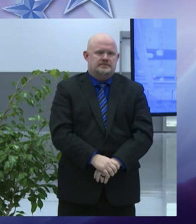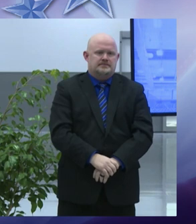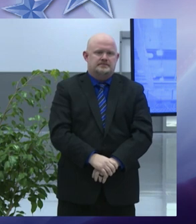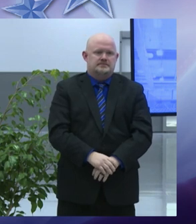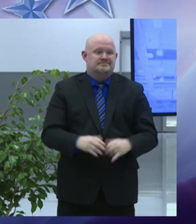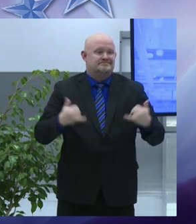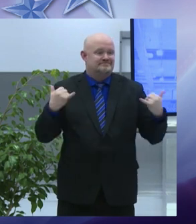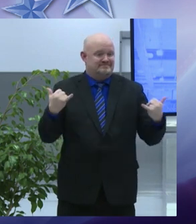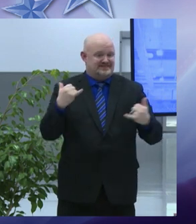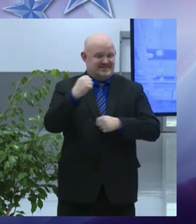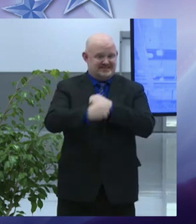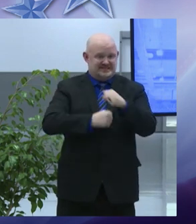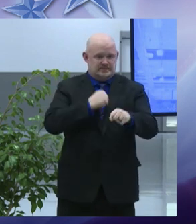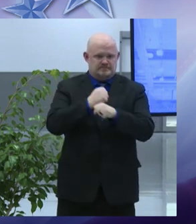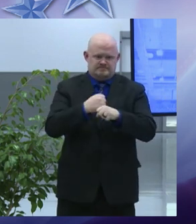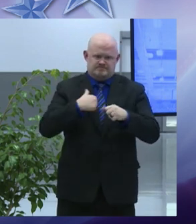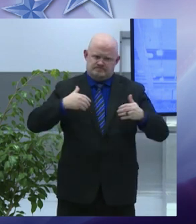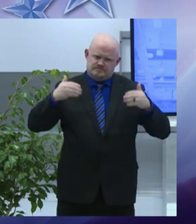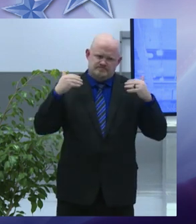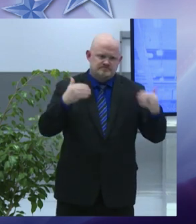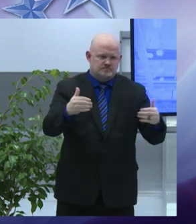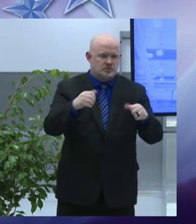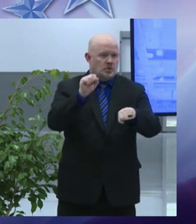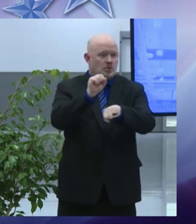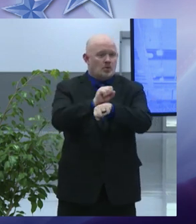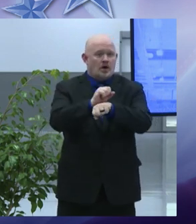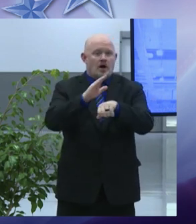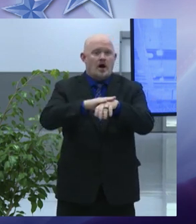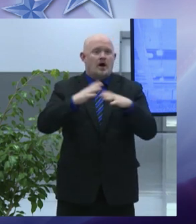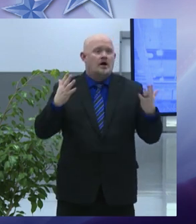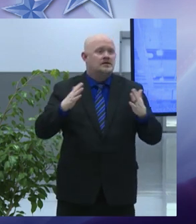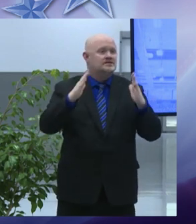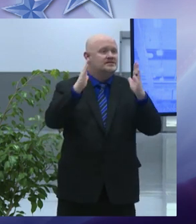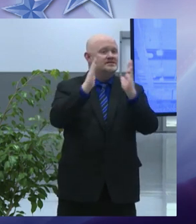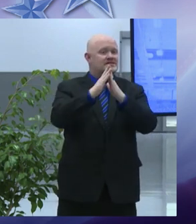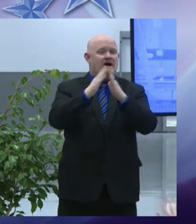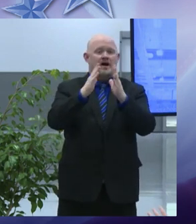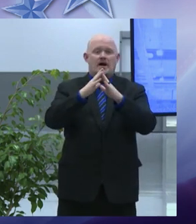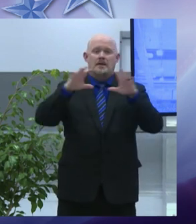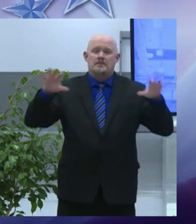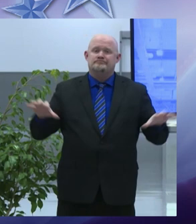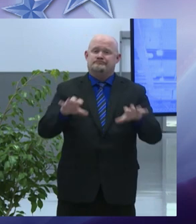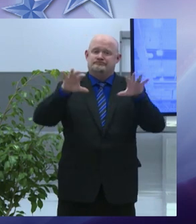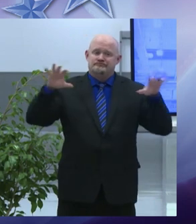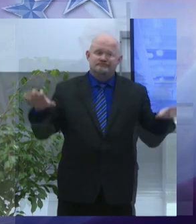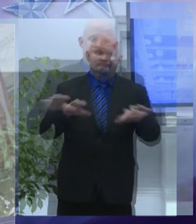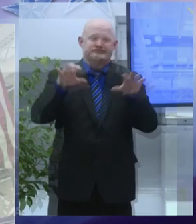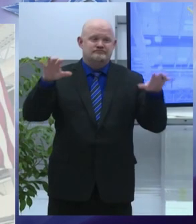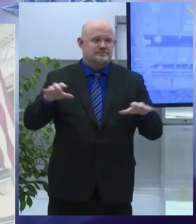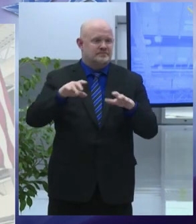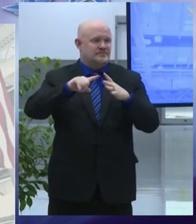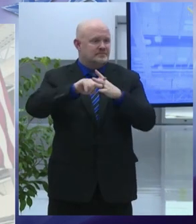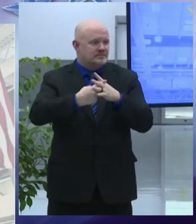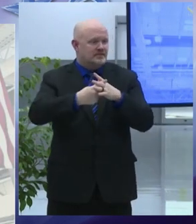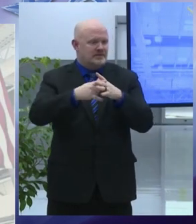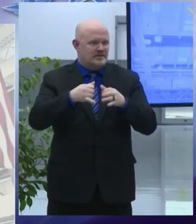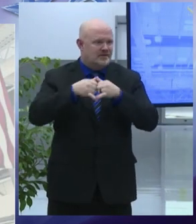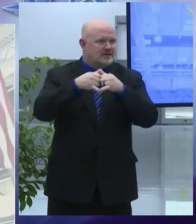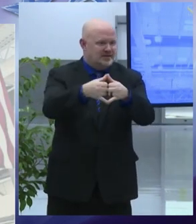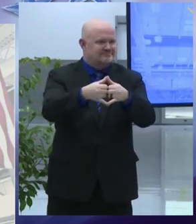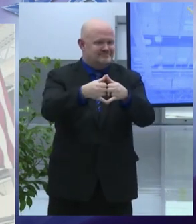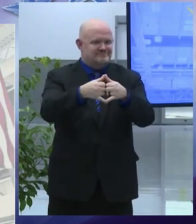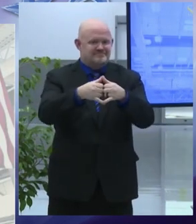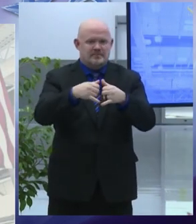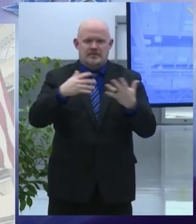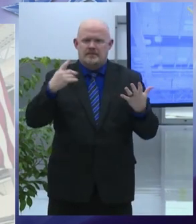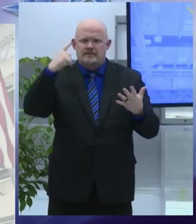get to work on the sir on syracuse's first ever downtown revitalization initiative award thanks to the efforts of deputy commissioner of